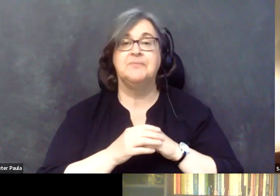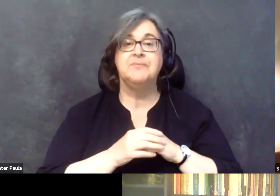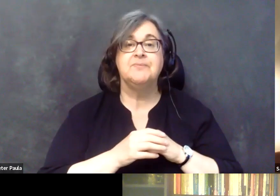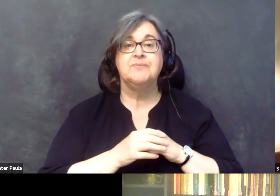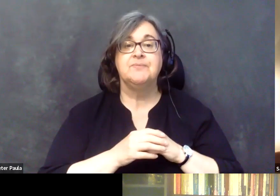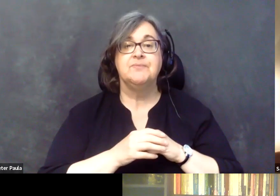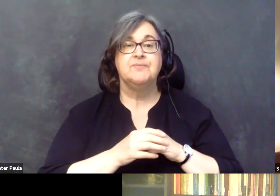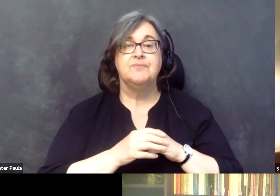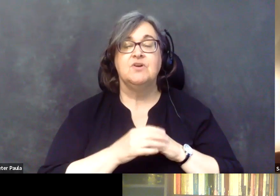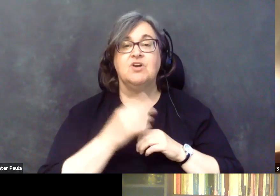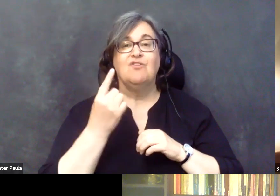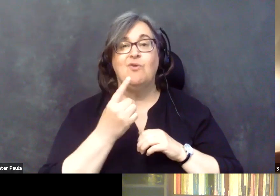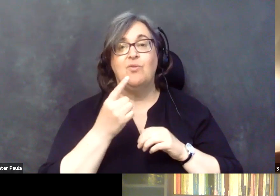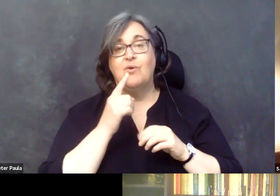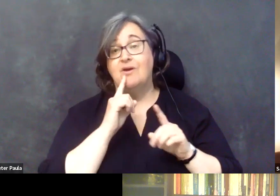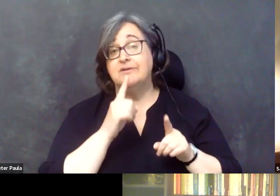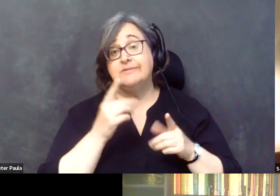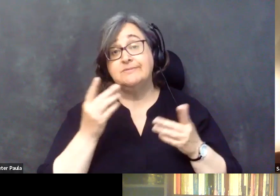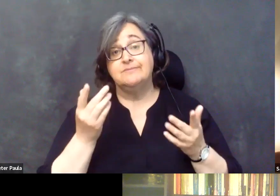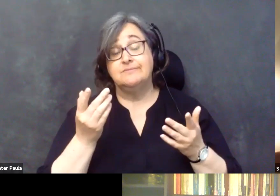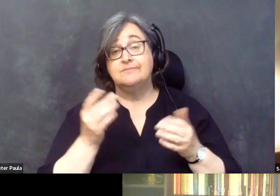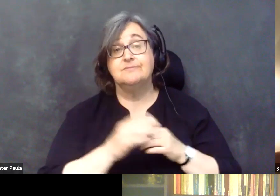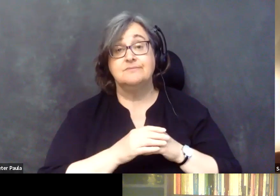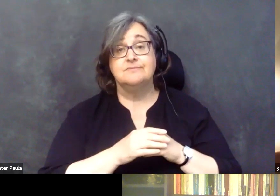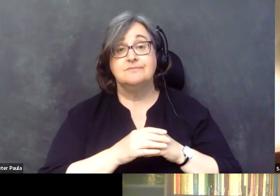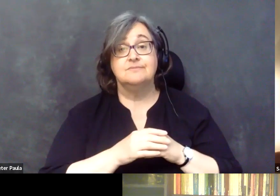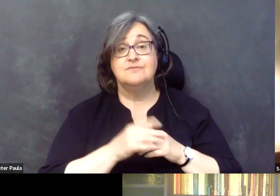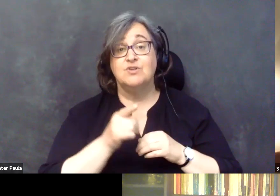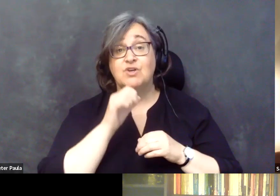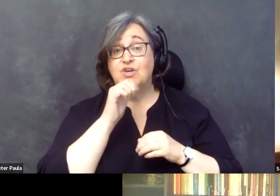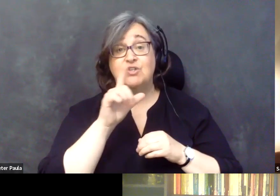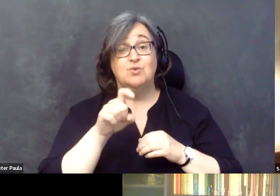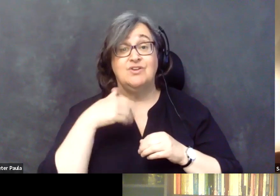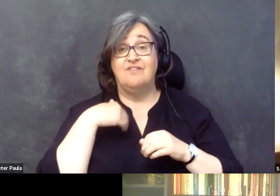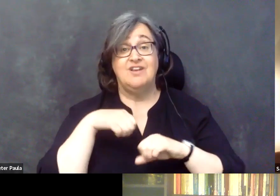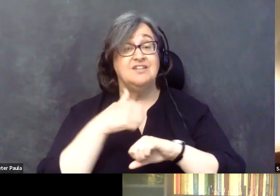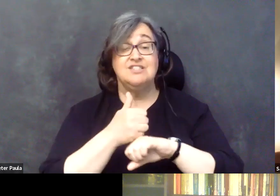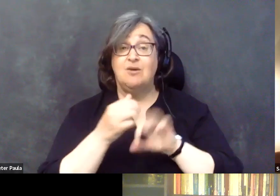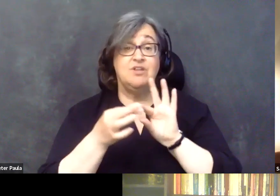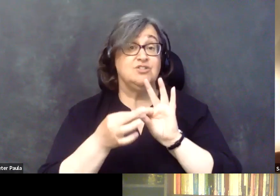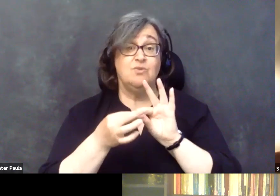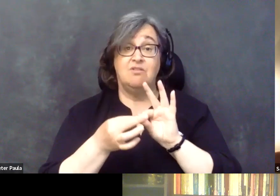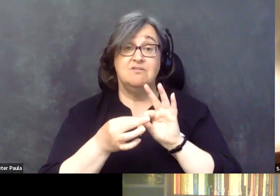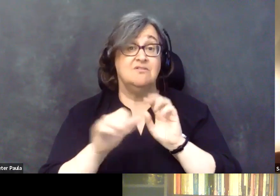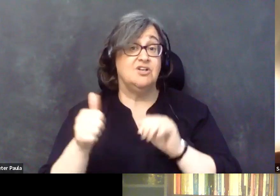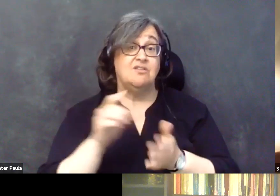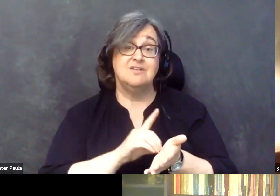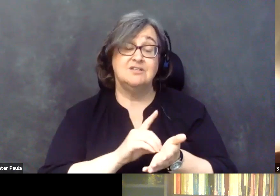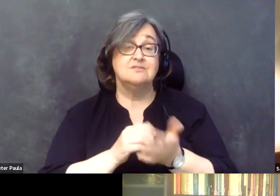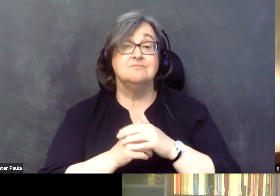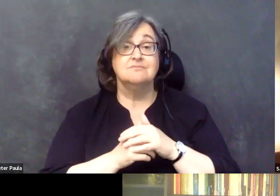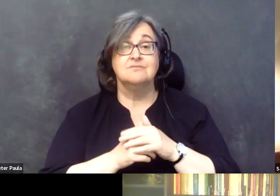short of that, the only answer I would have is you, you don't have to have an established relationship with another provider.